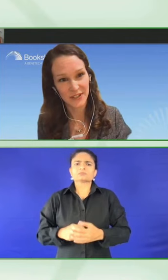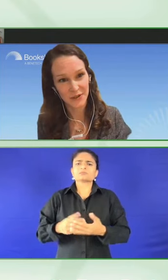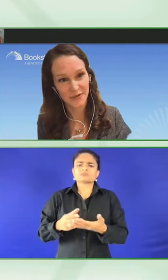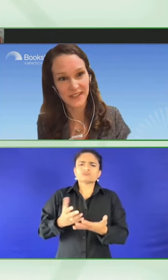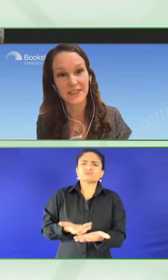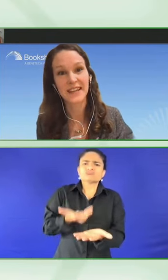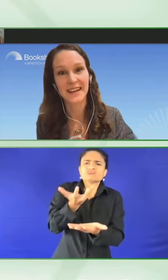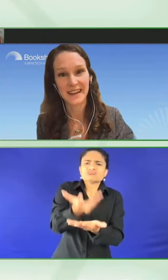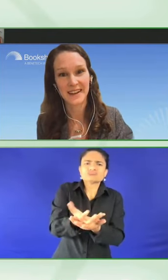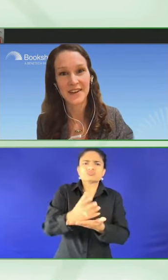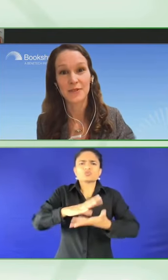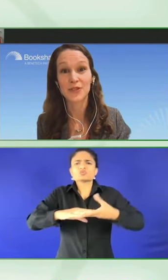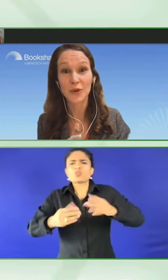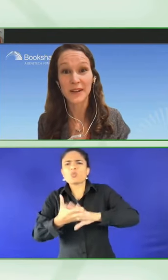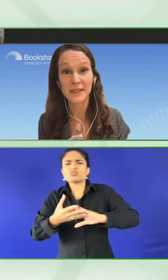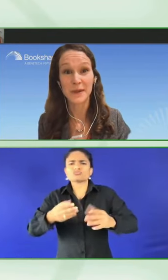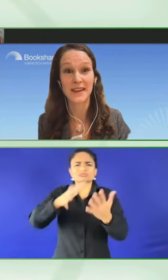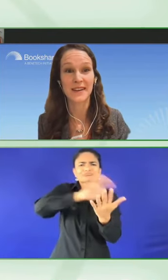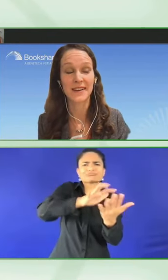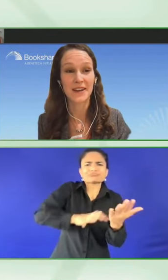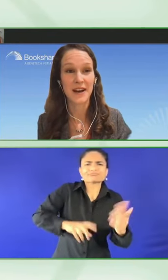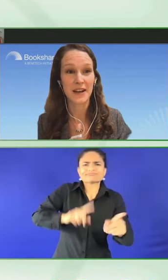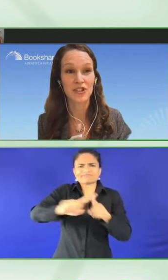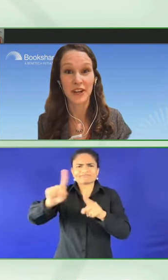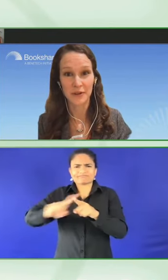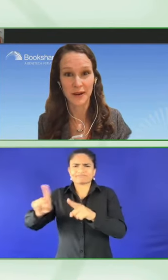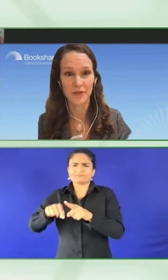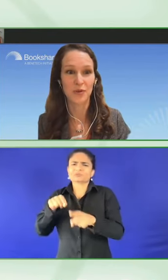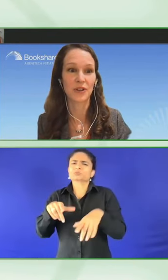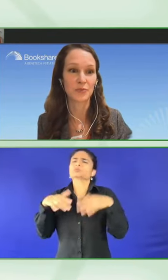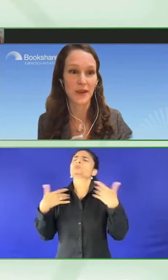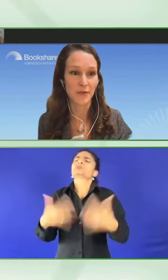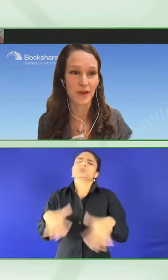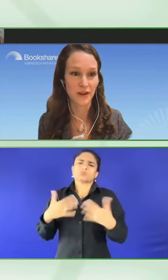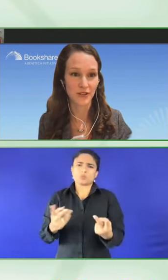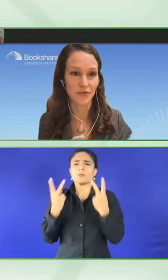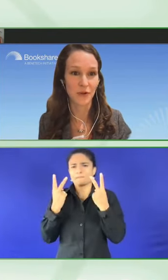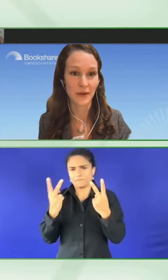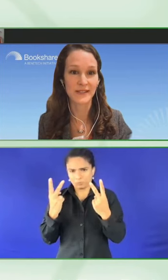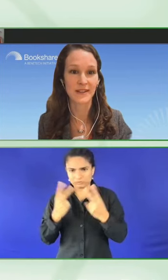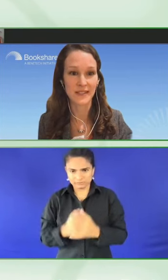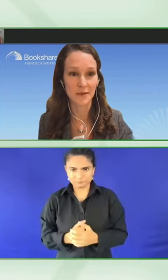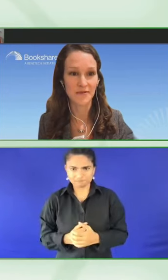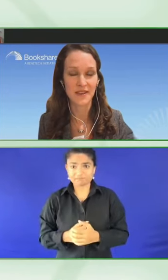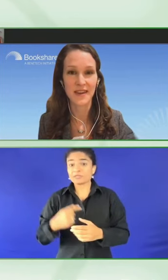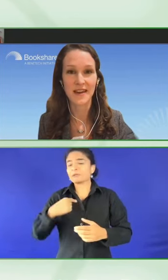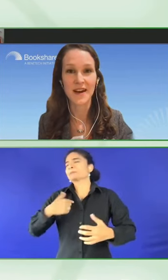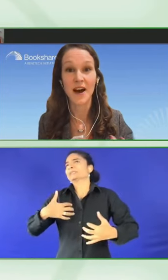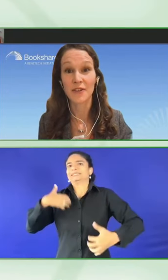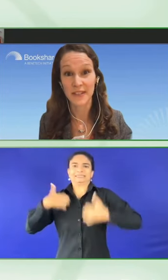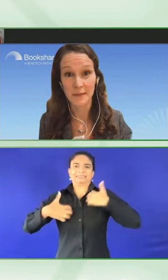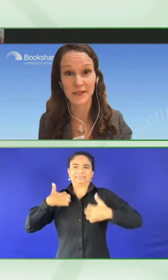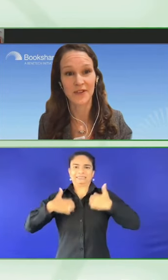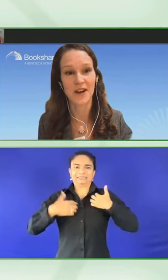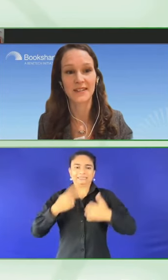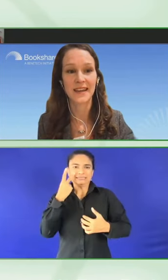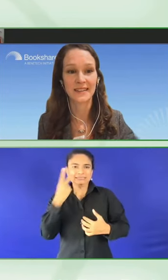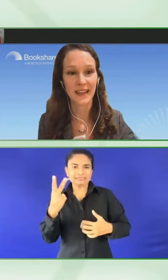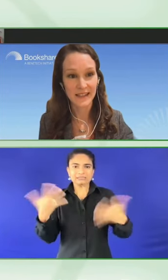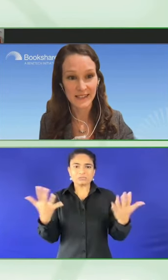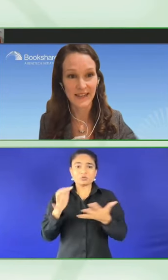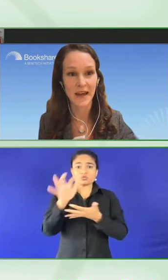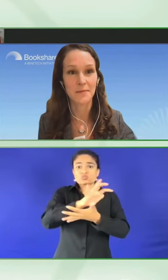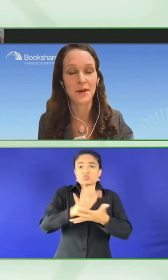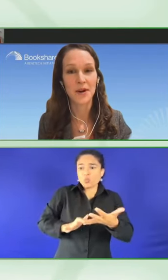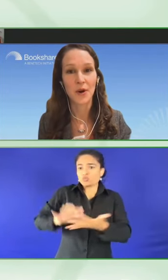in addition to facilitating those stories being shared around the world, we also focus on some of the other types of content